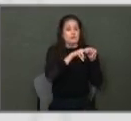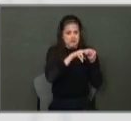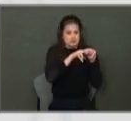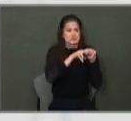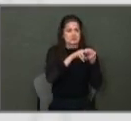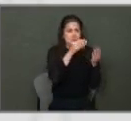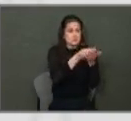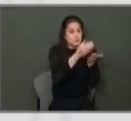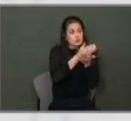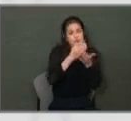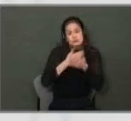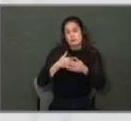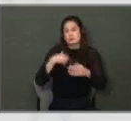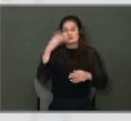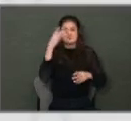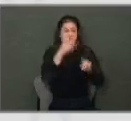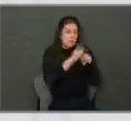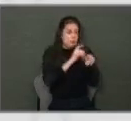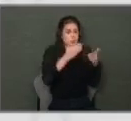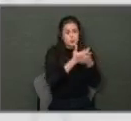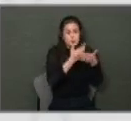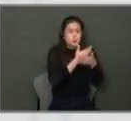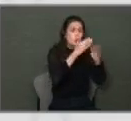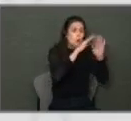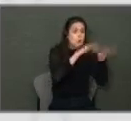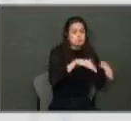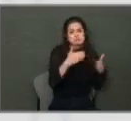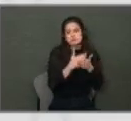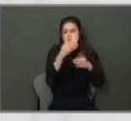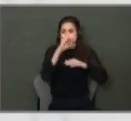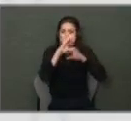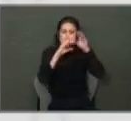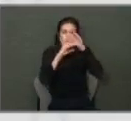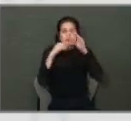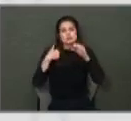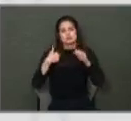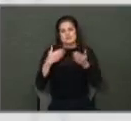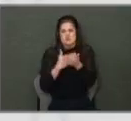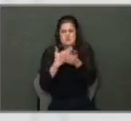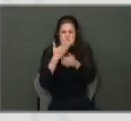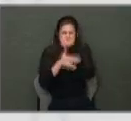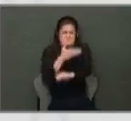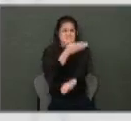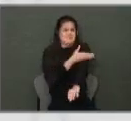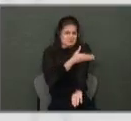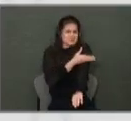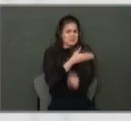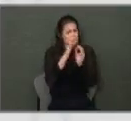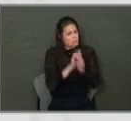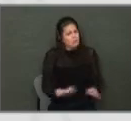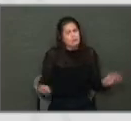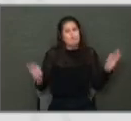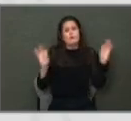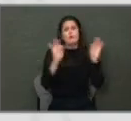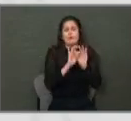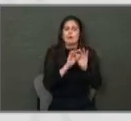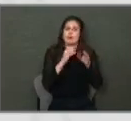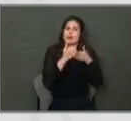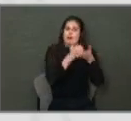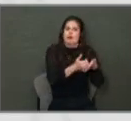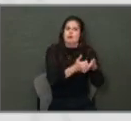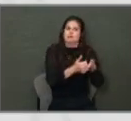new construction, new homes, new commercial properties, new improvements. And that's critical to a growing city.